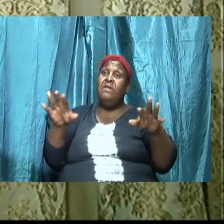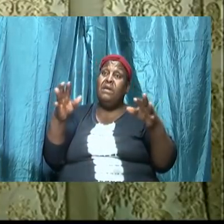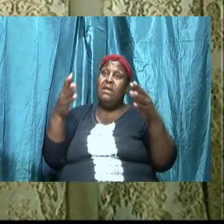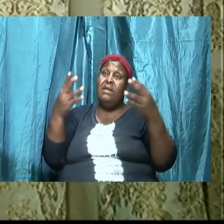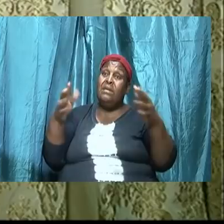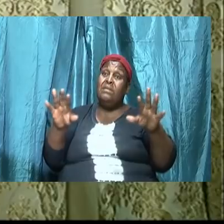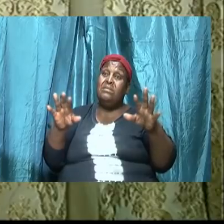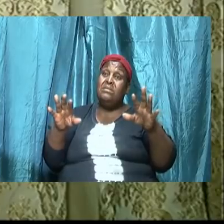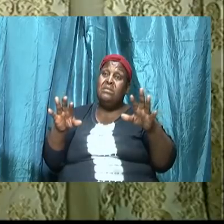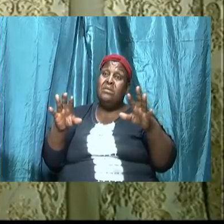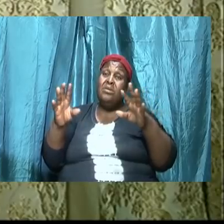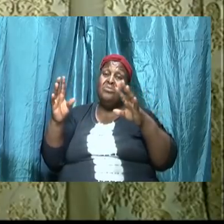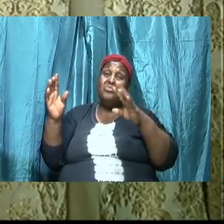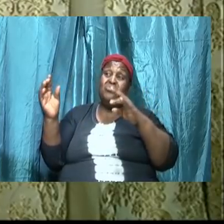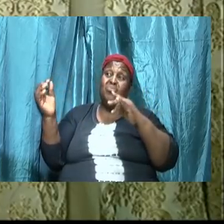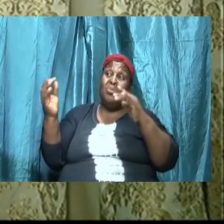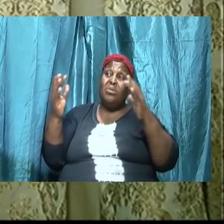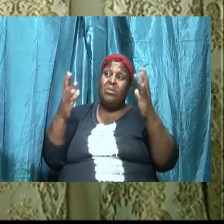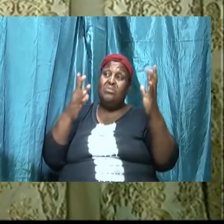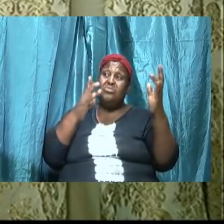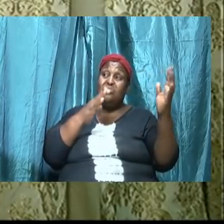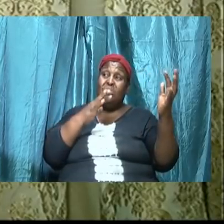verses without losing